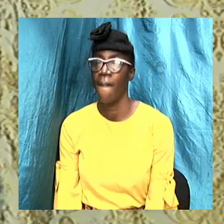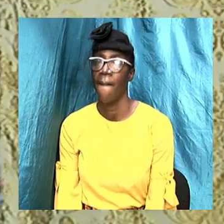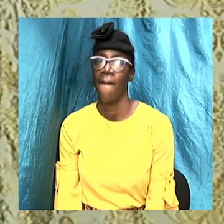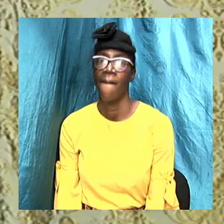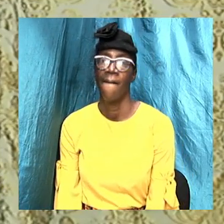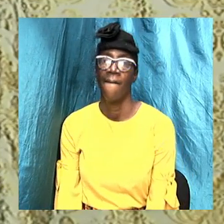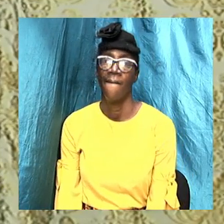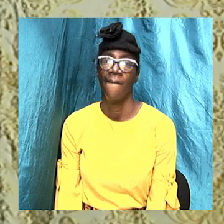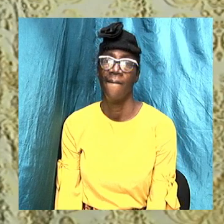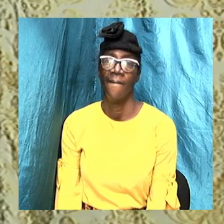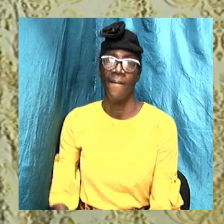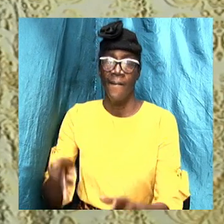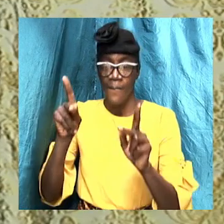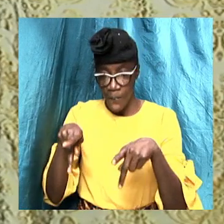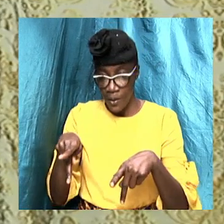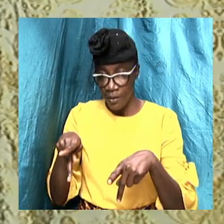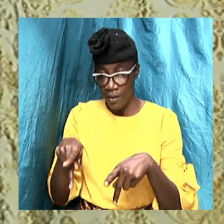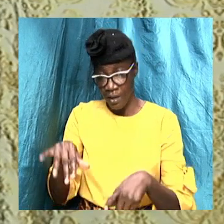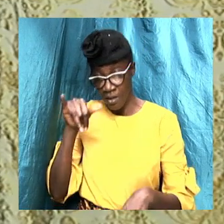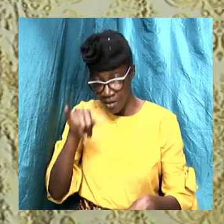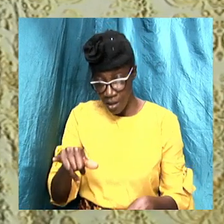persons are still being sprinkled